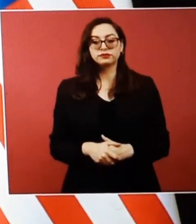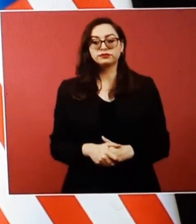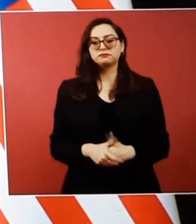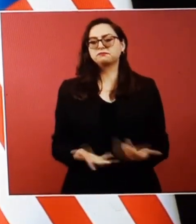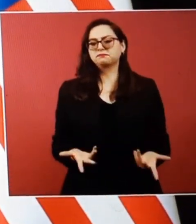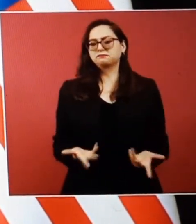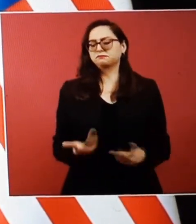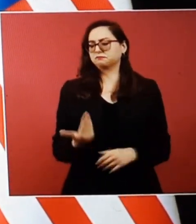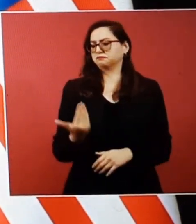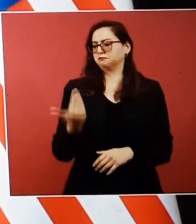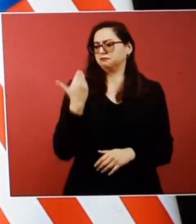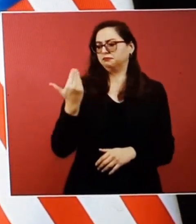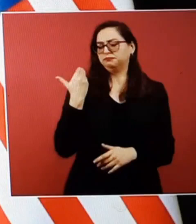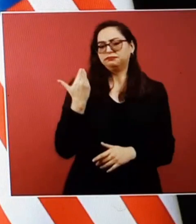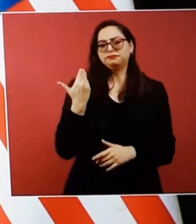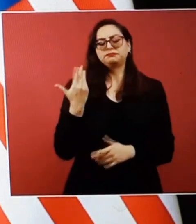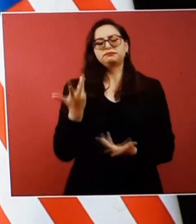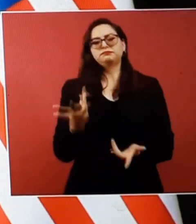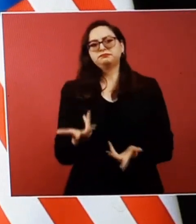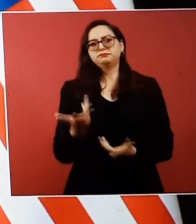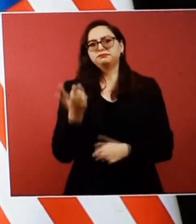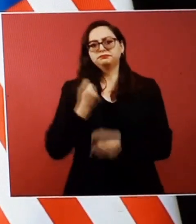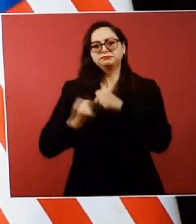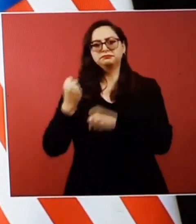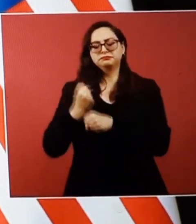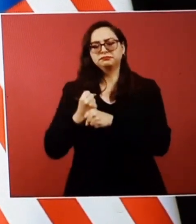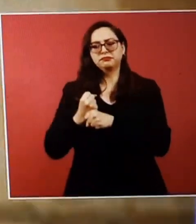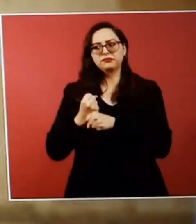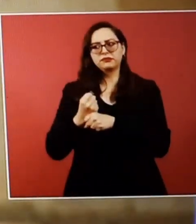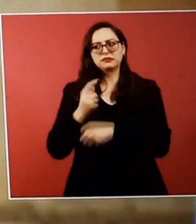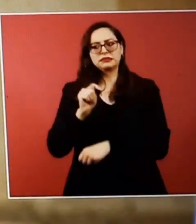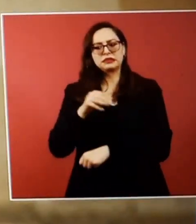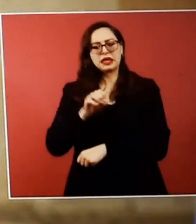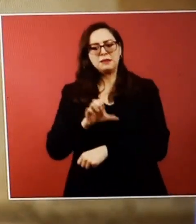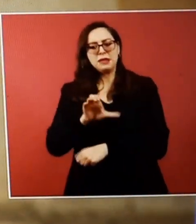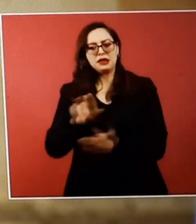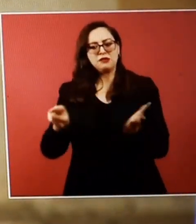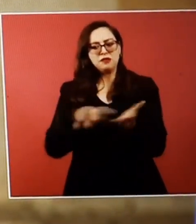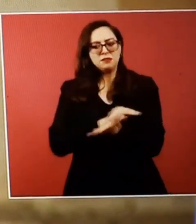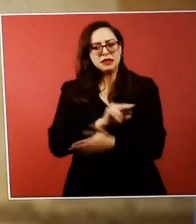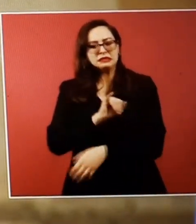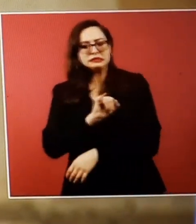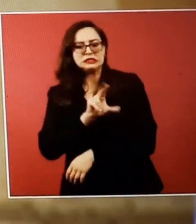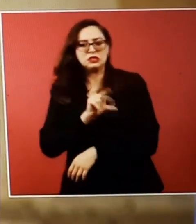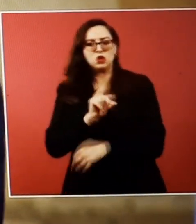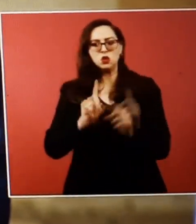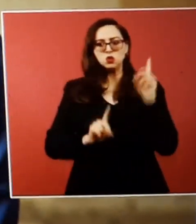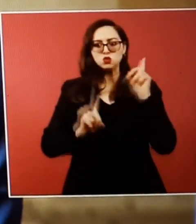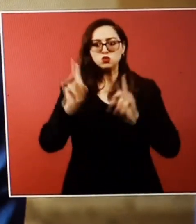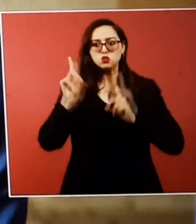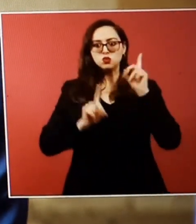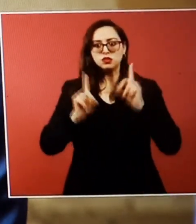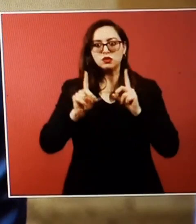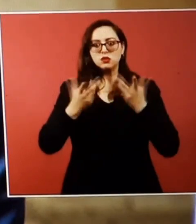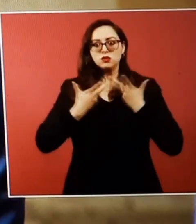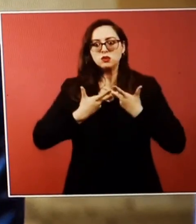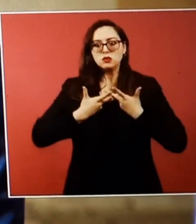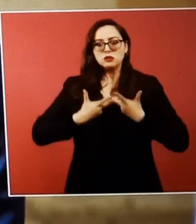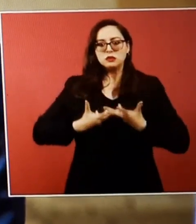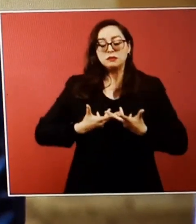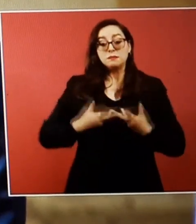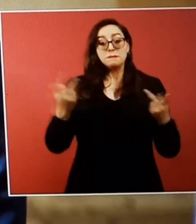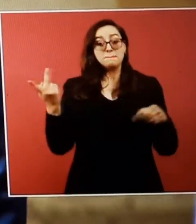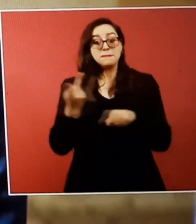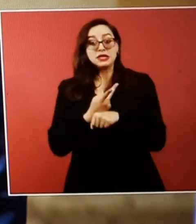of this partnership was in question. Investors, businesses, workers, and citizens all